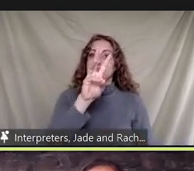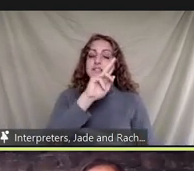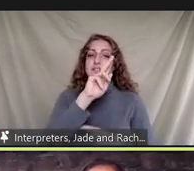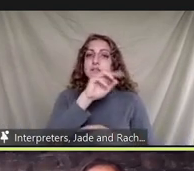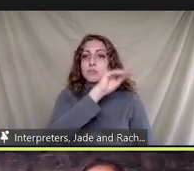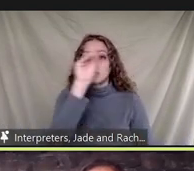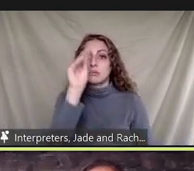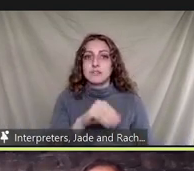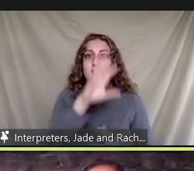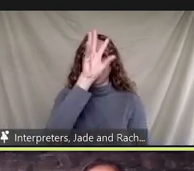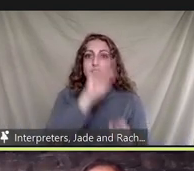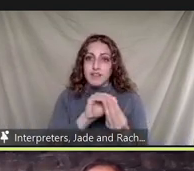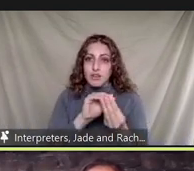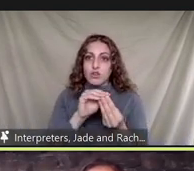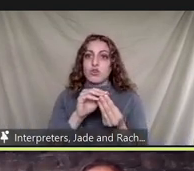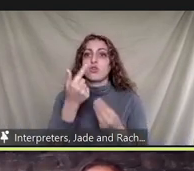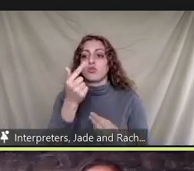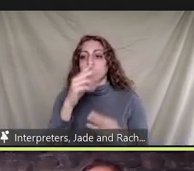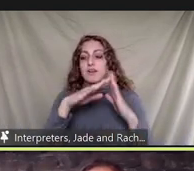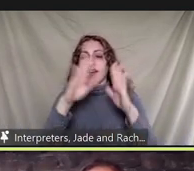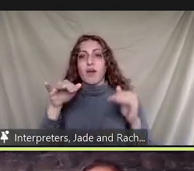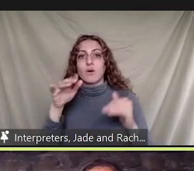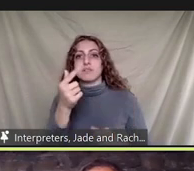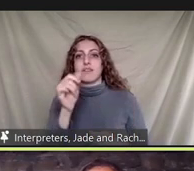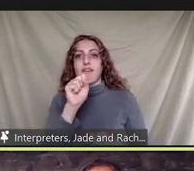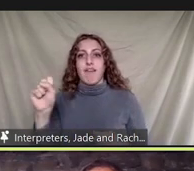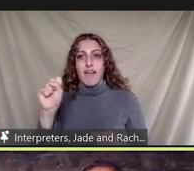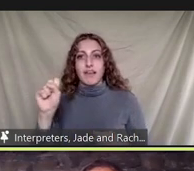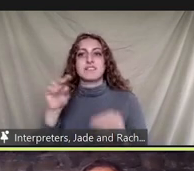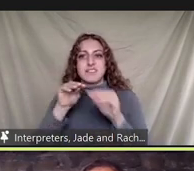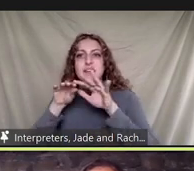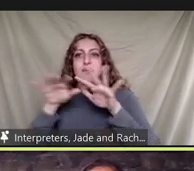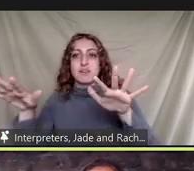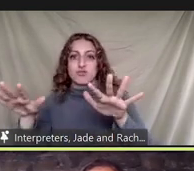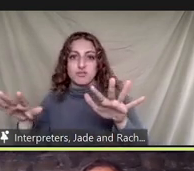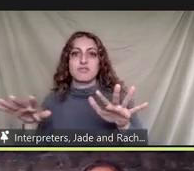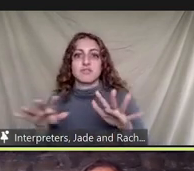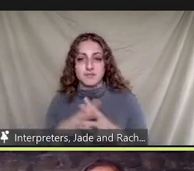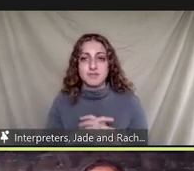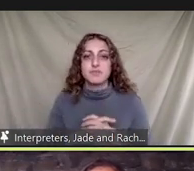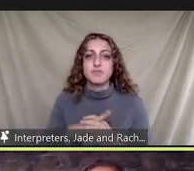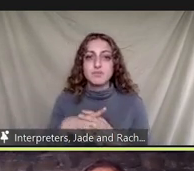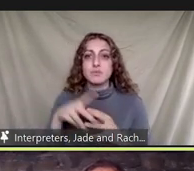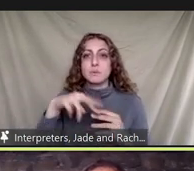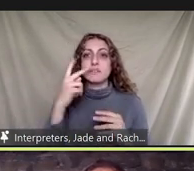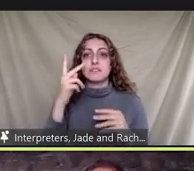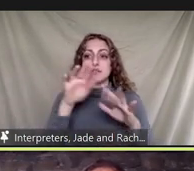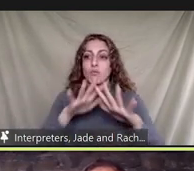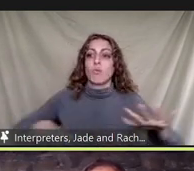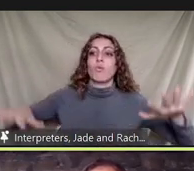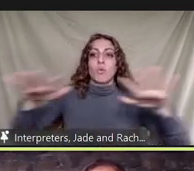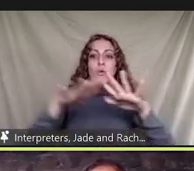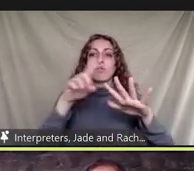and you'll note the u.s is quite out of scope with other countries in terms of our emissions per healthcare treatment